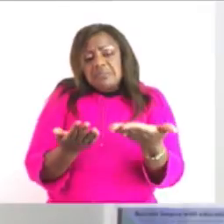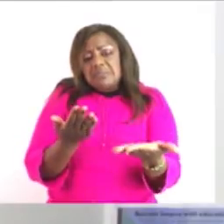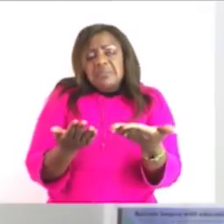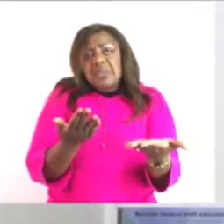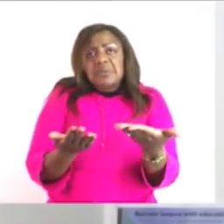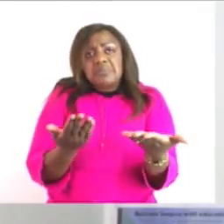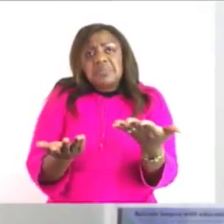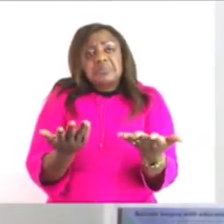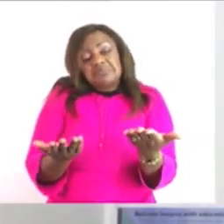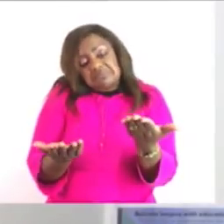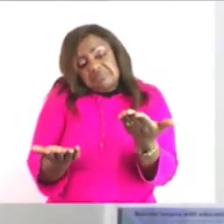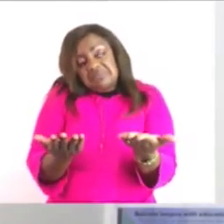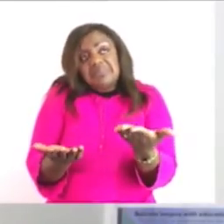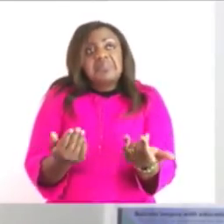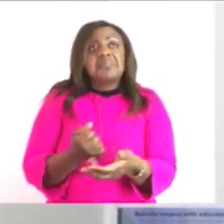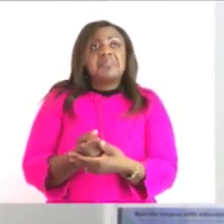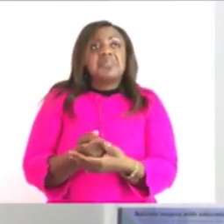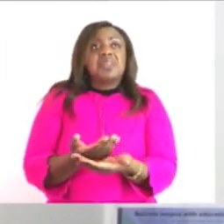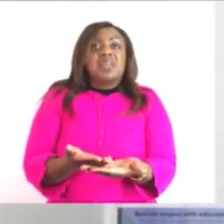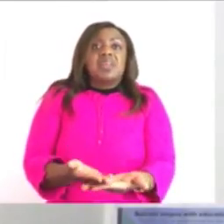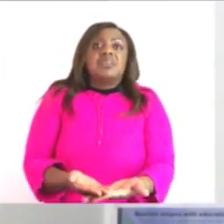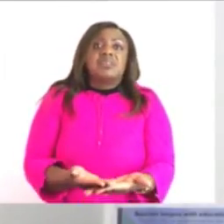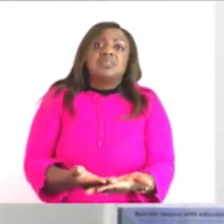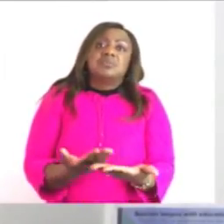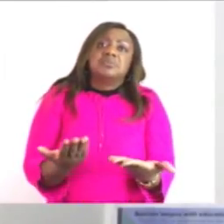be probably um